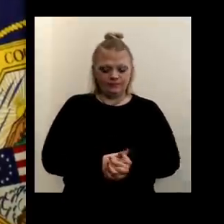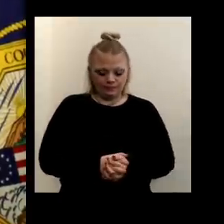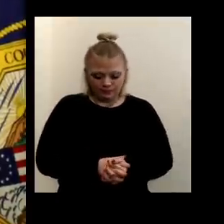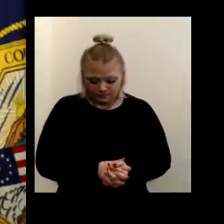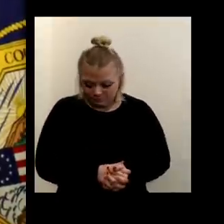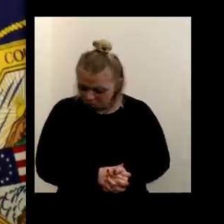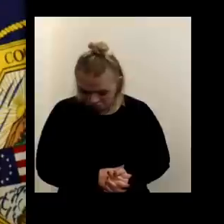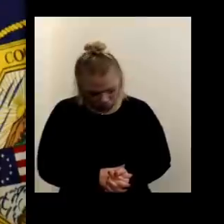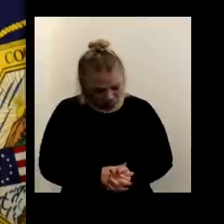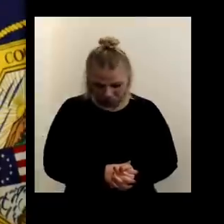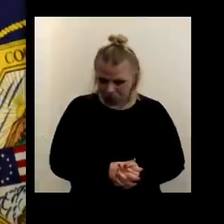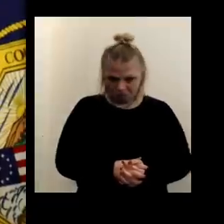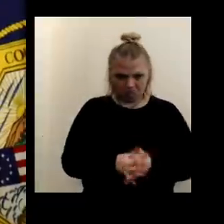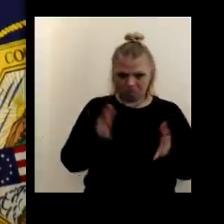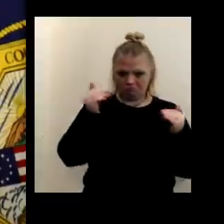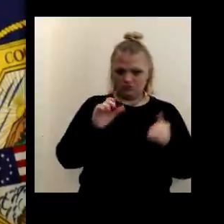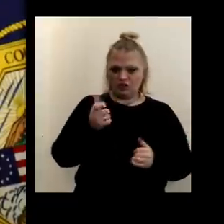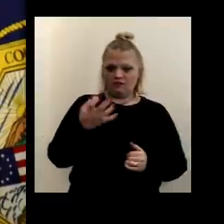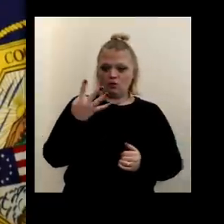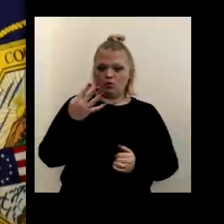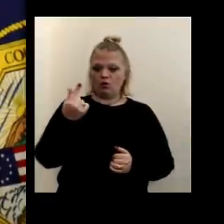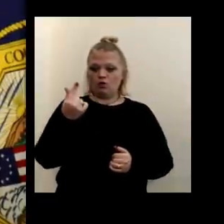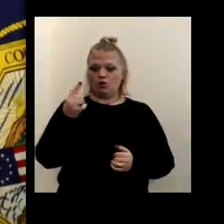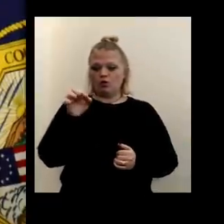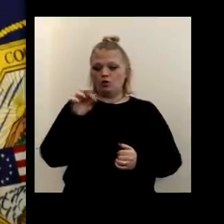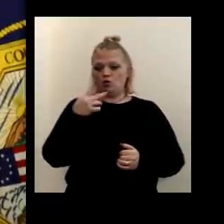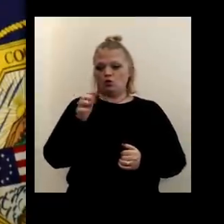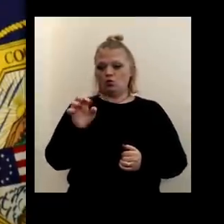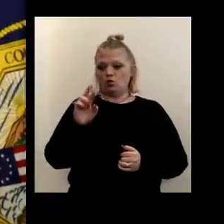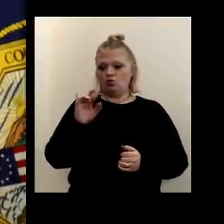If not, I believe George Rickert from channel four is on.